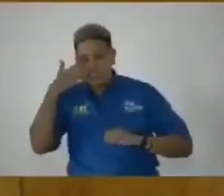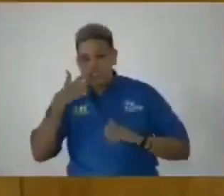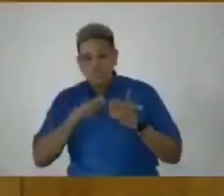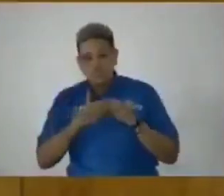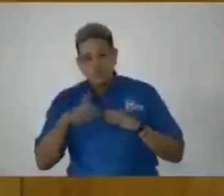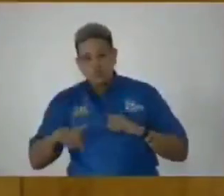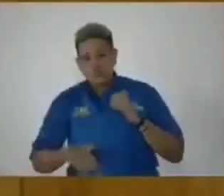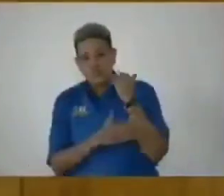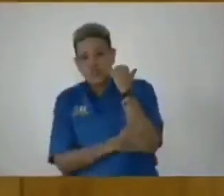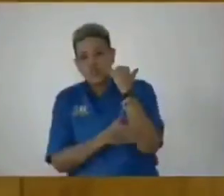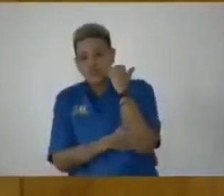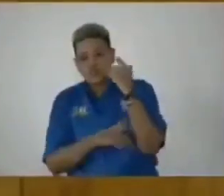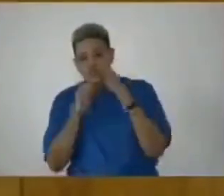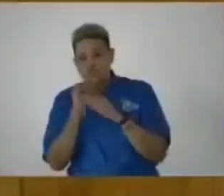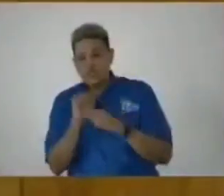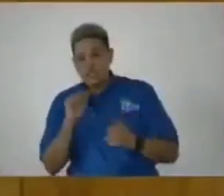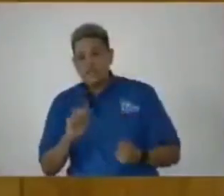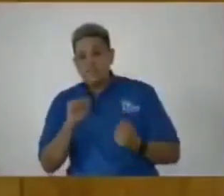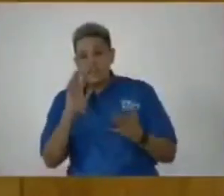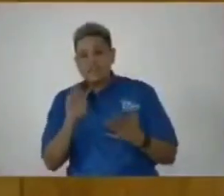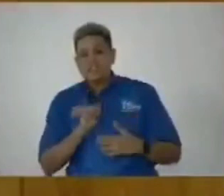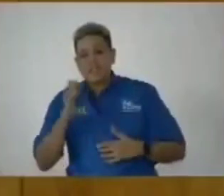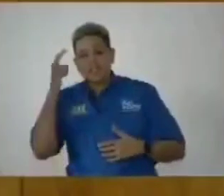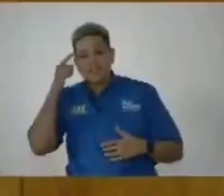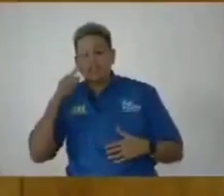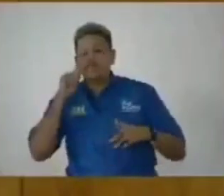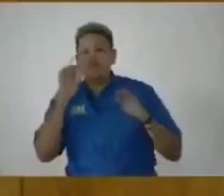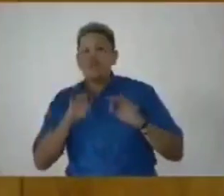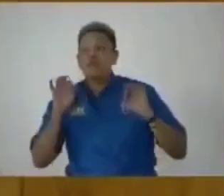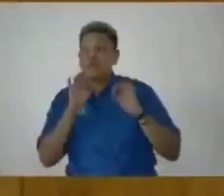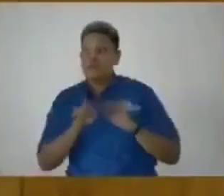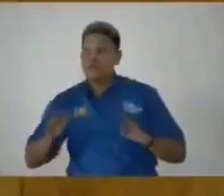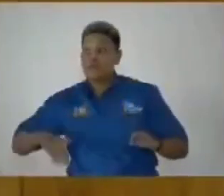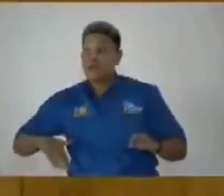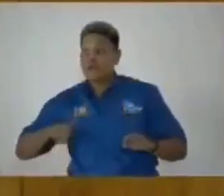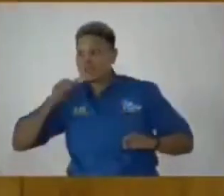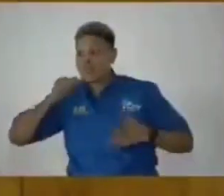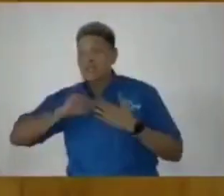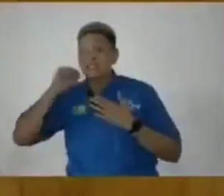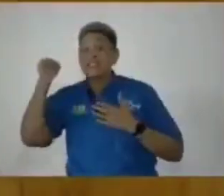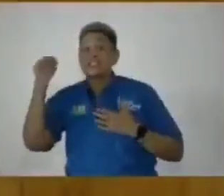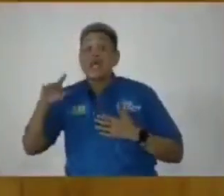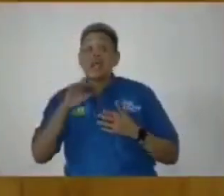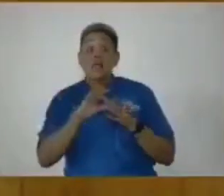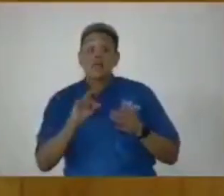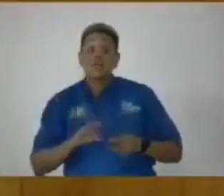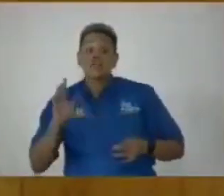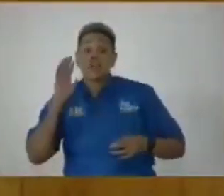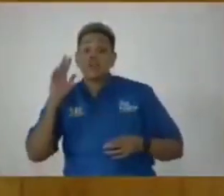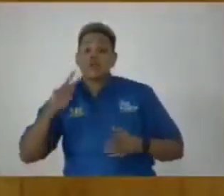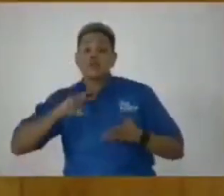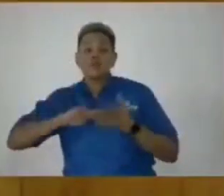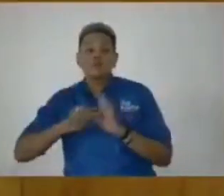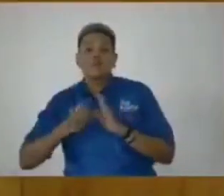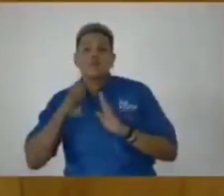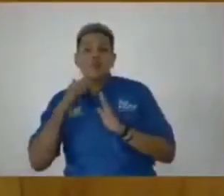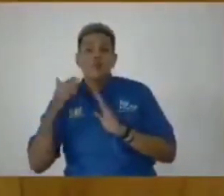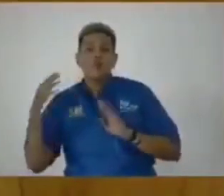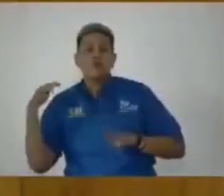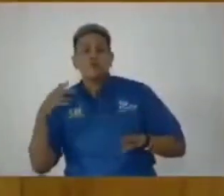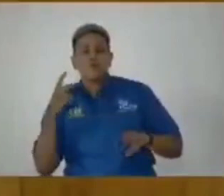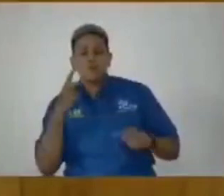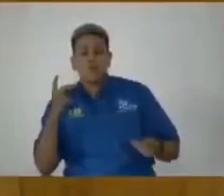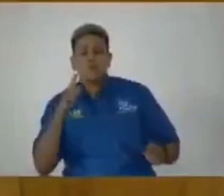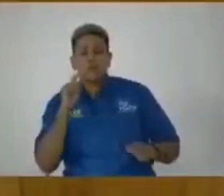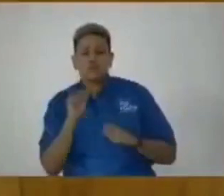this country faces. And I think it's very important that Parliament not send a signal that would be interpreted by the wider public as